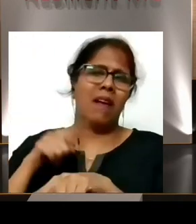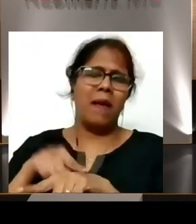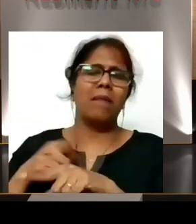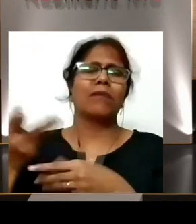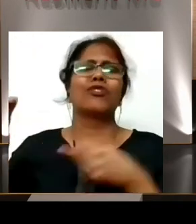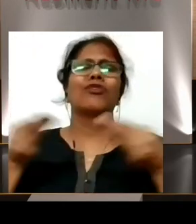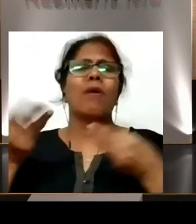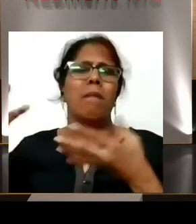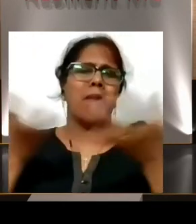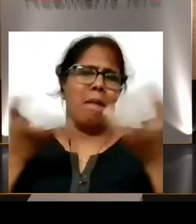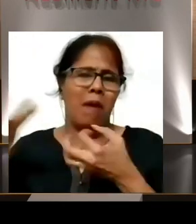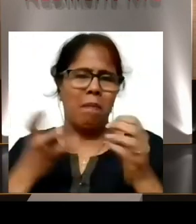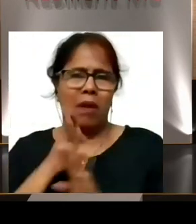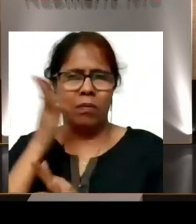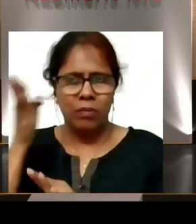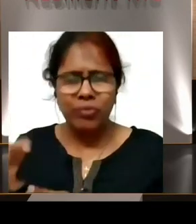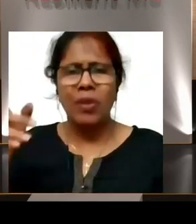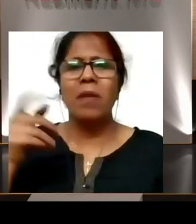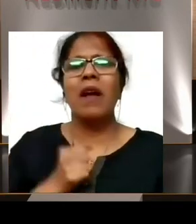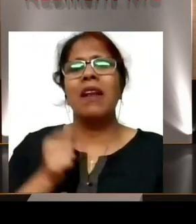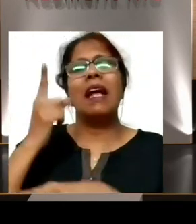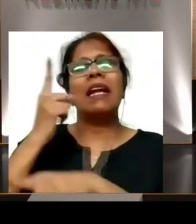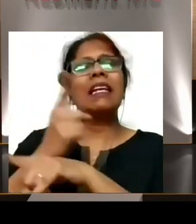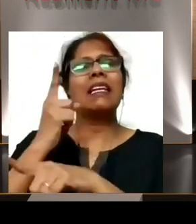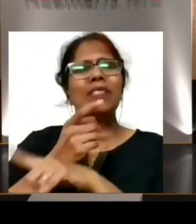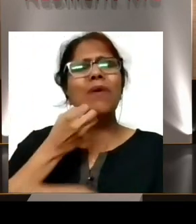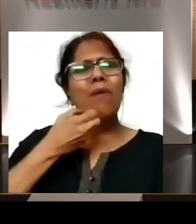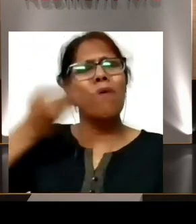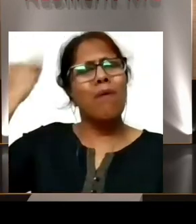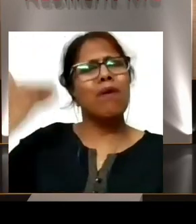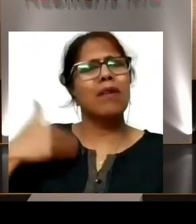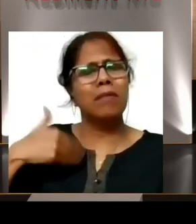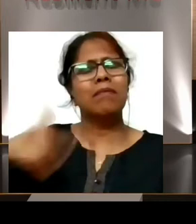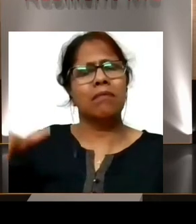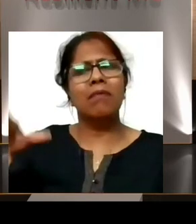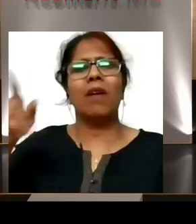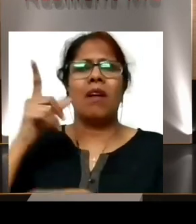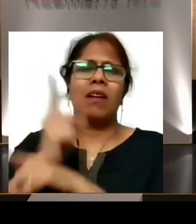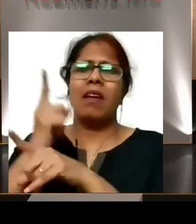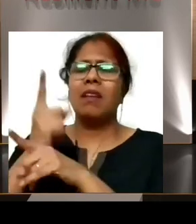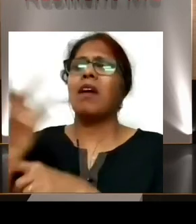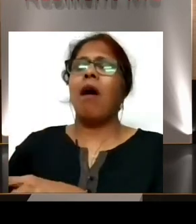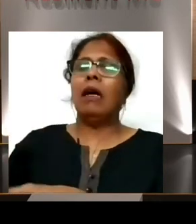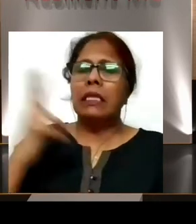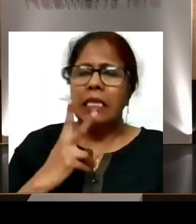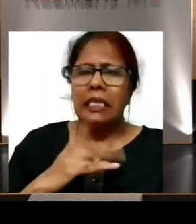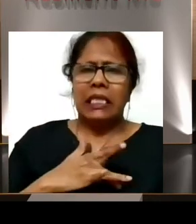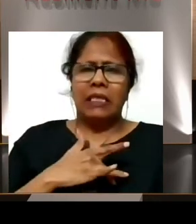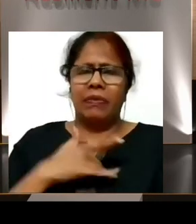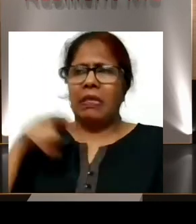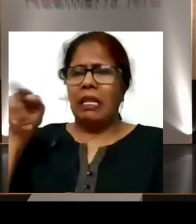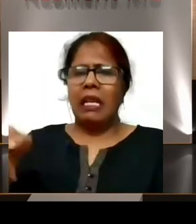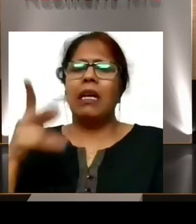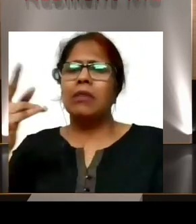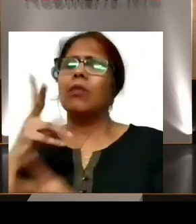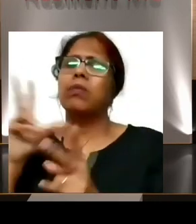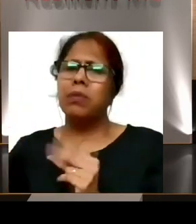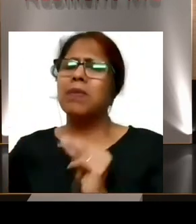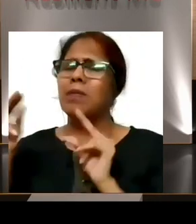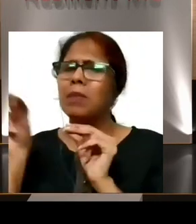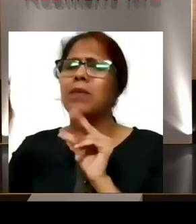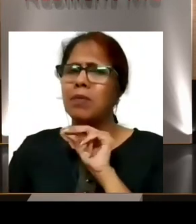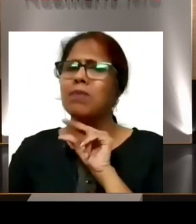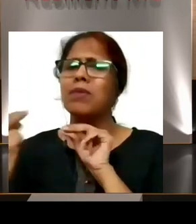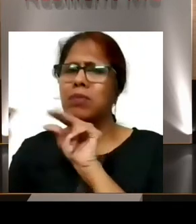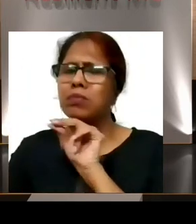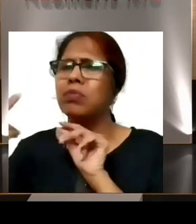of my old teacher met me and told me that, you know, I mean, he spoke for a long time. And then later on in the conversation, he also told me that,